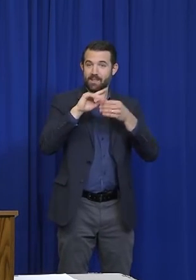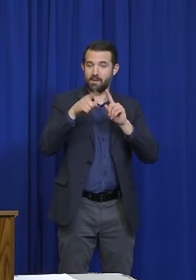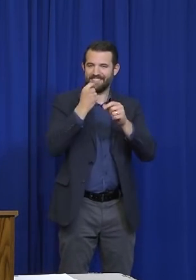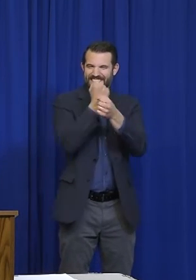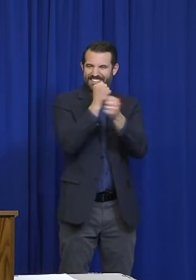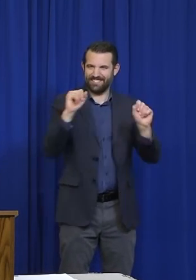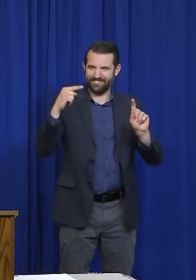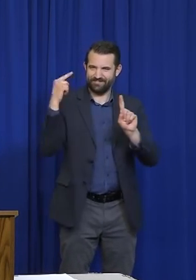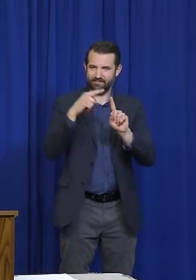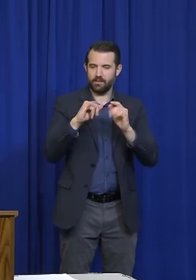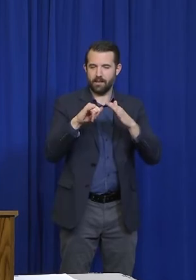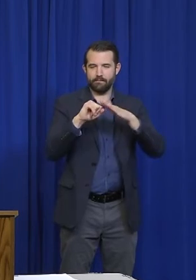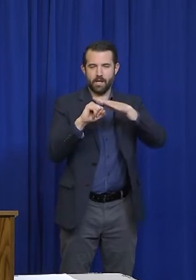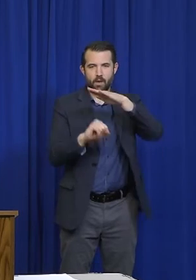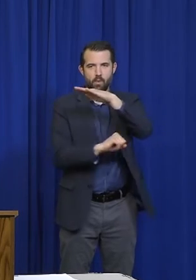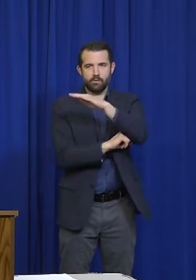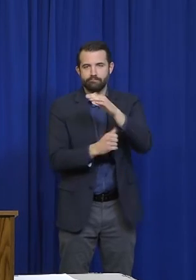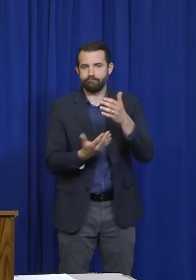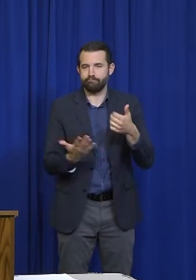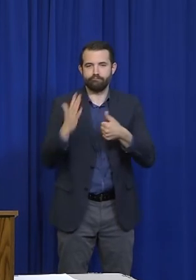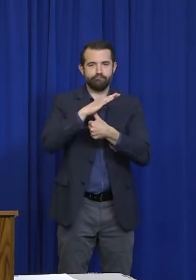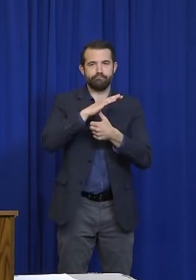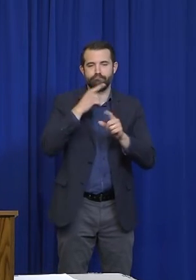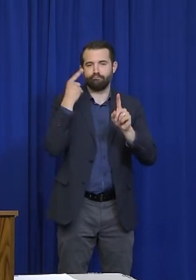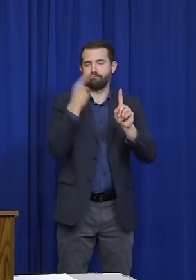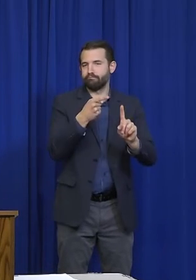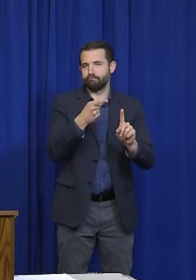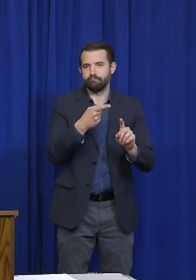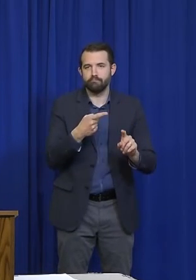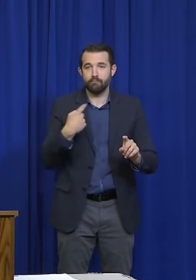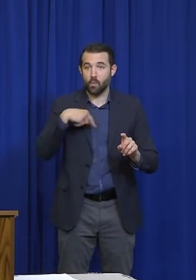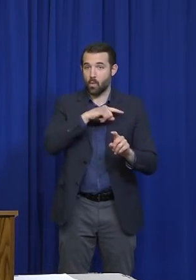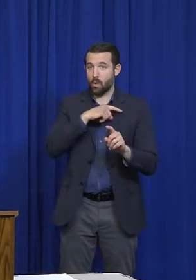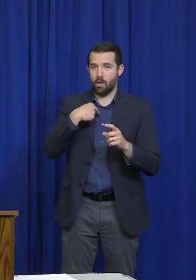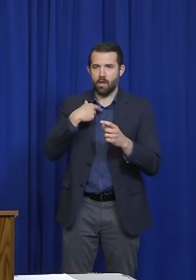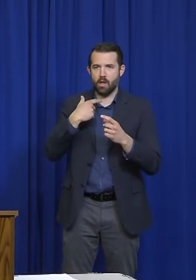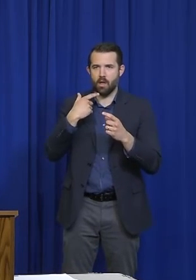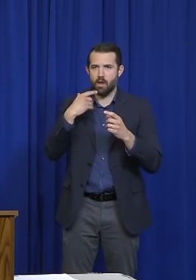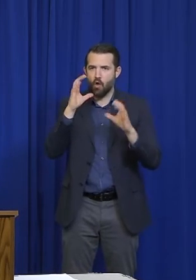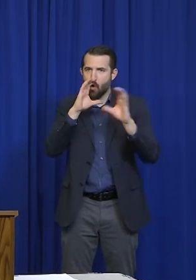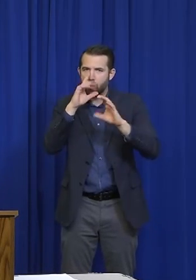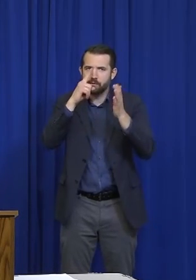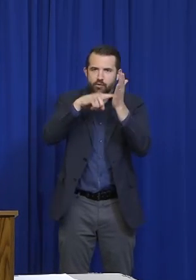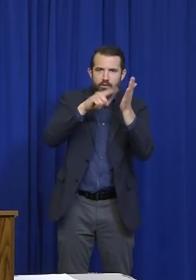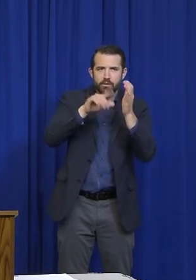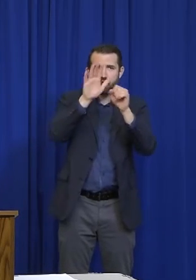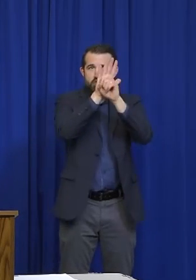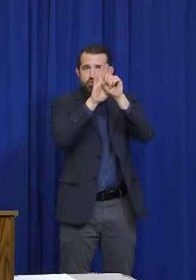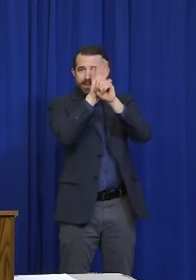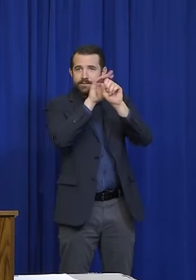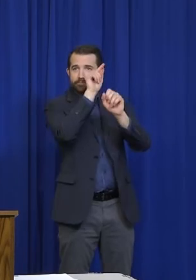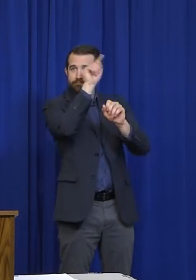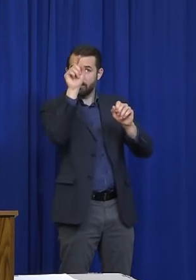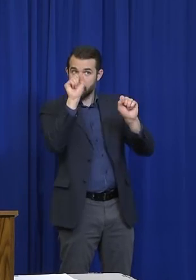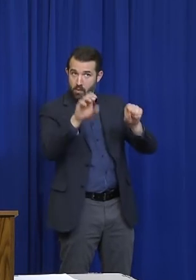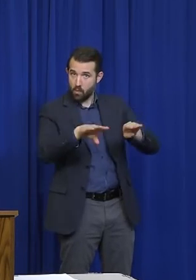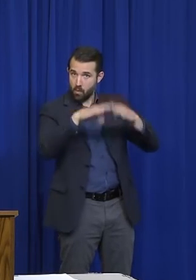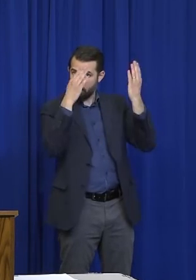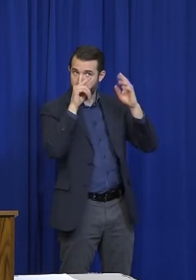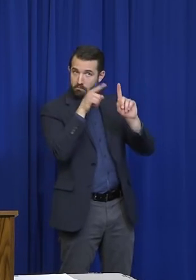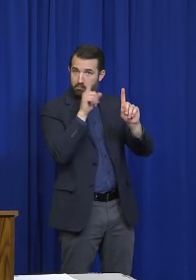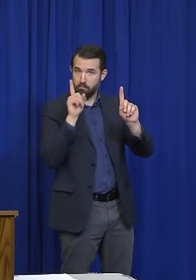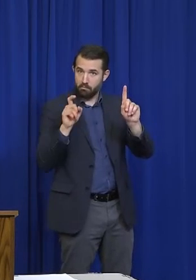metric there. And so we are trying to apply that and look at that regionally to see, are there other things we could be doing in different counties